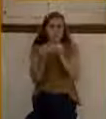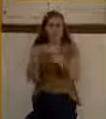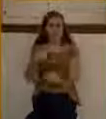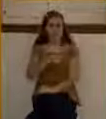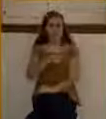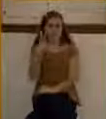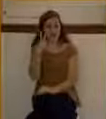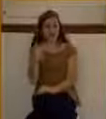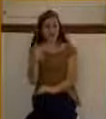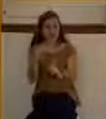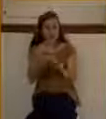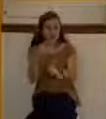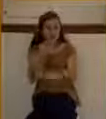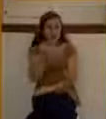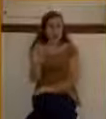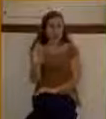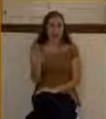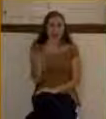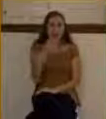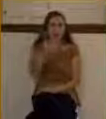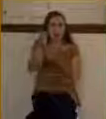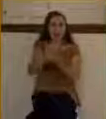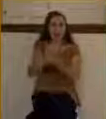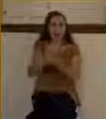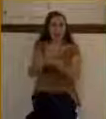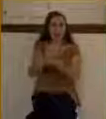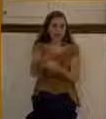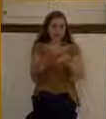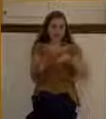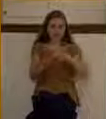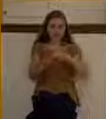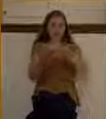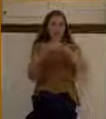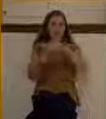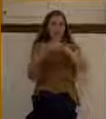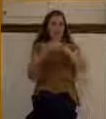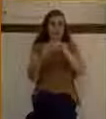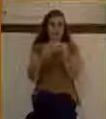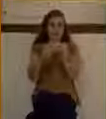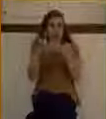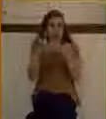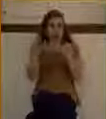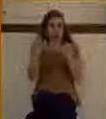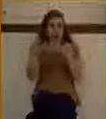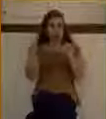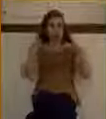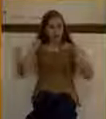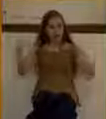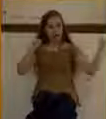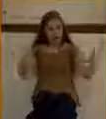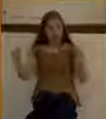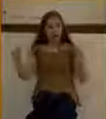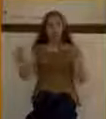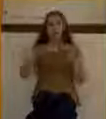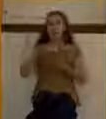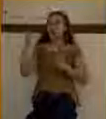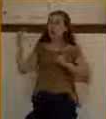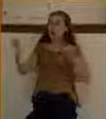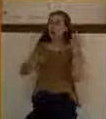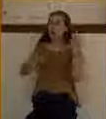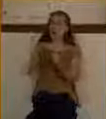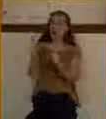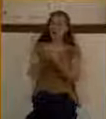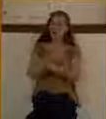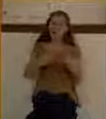doesn't stop crying out. In fact, he just increases in intensity. He cried out all the more. With all his heart,